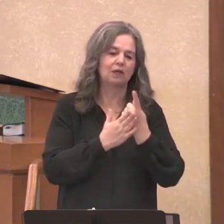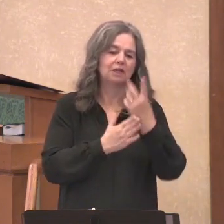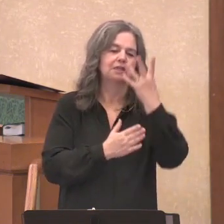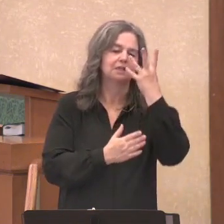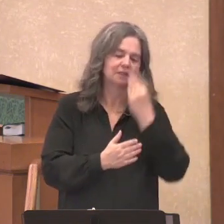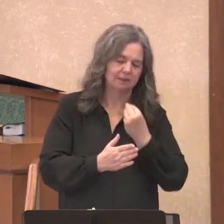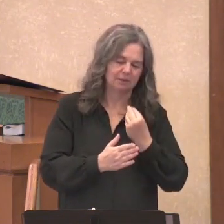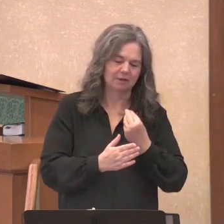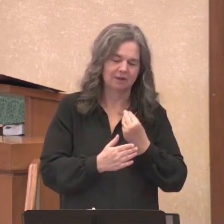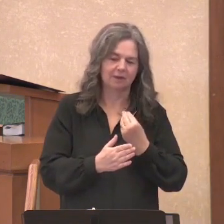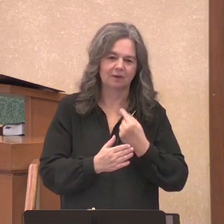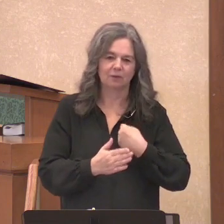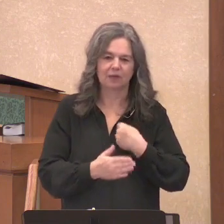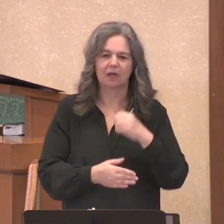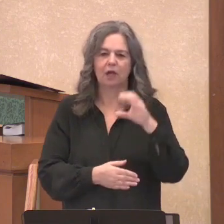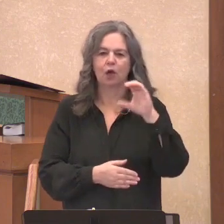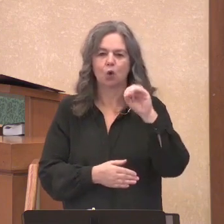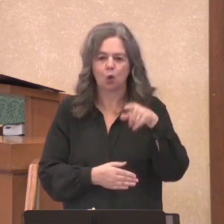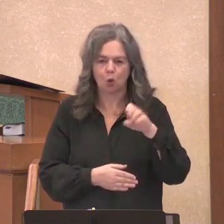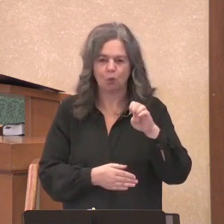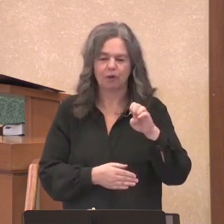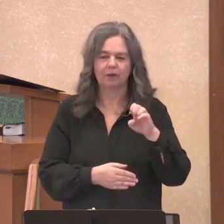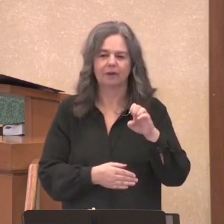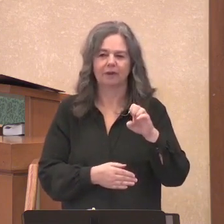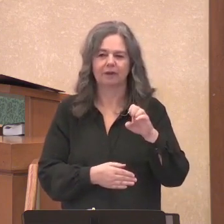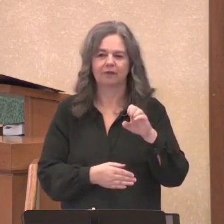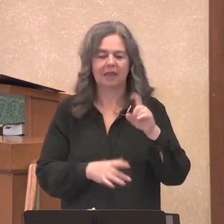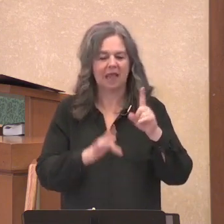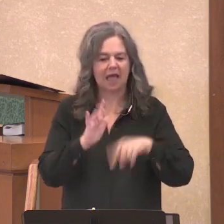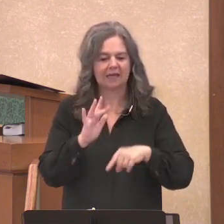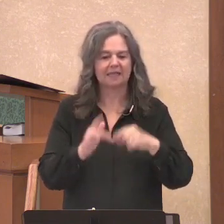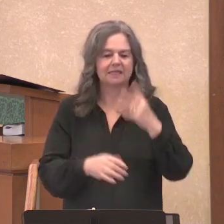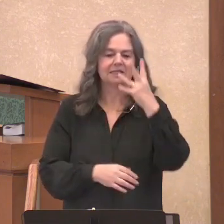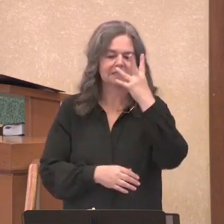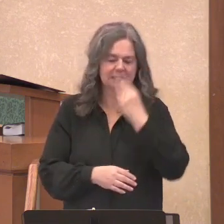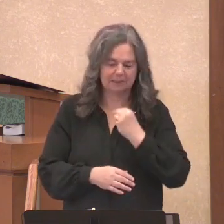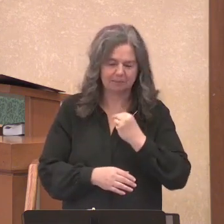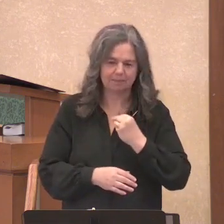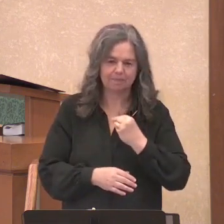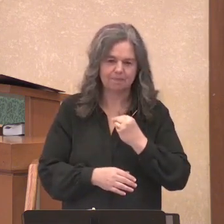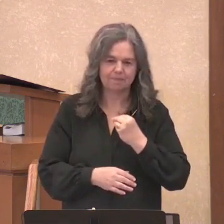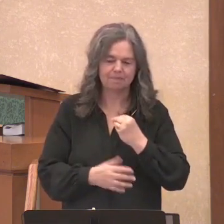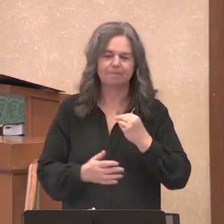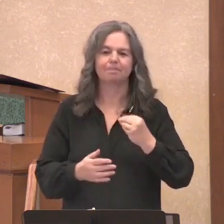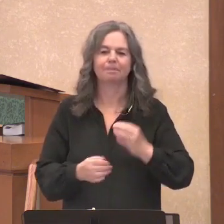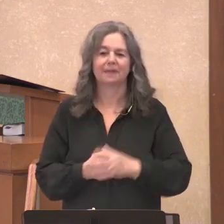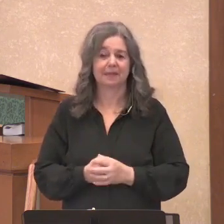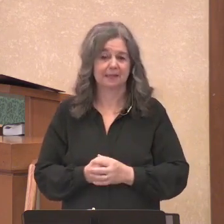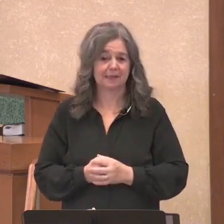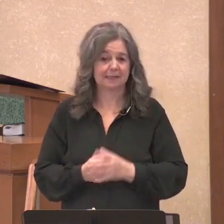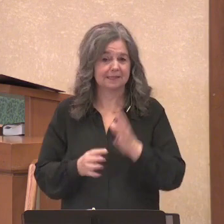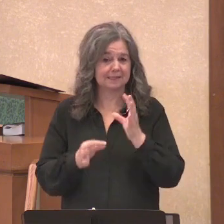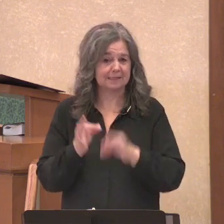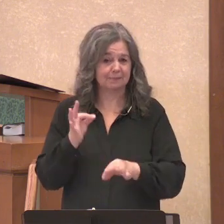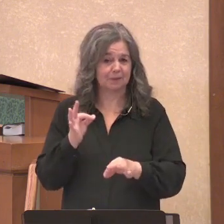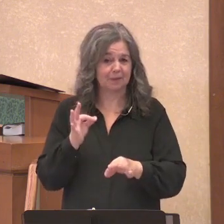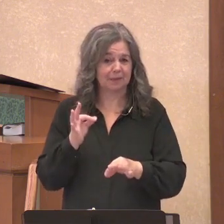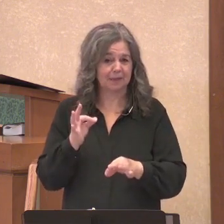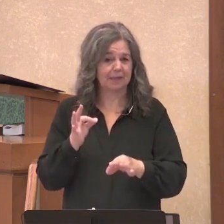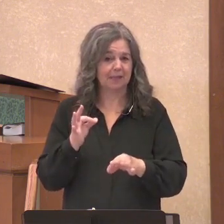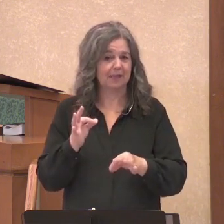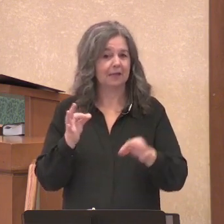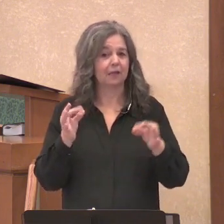to cope when we are lacking a little sleep. And the simple antidote to that is more